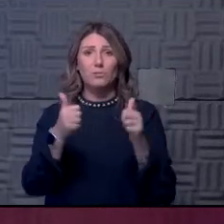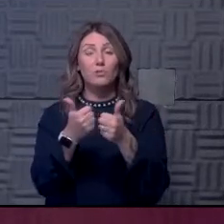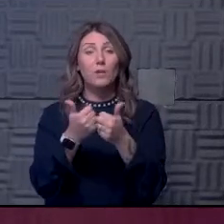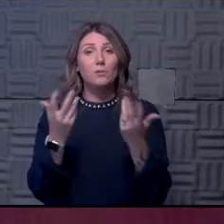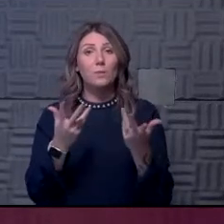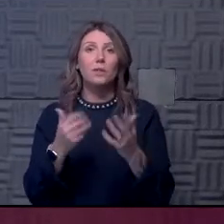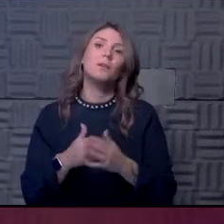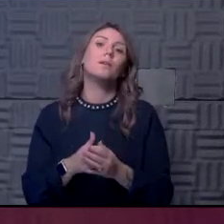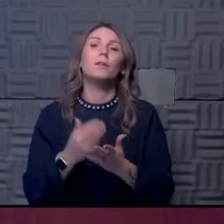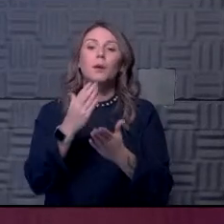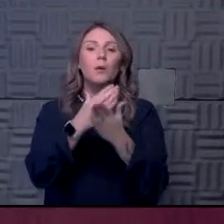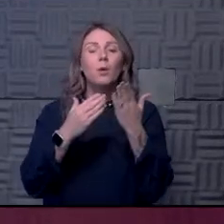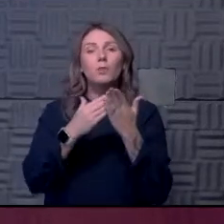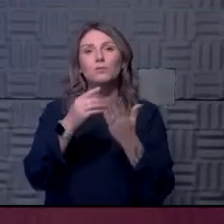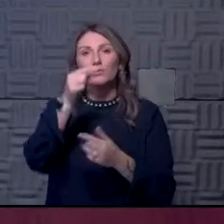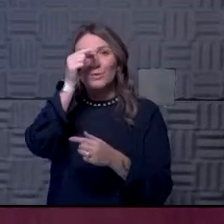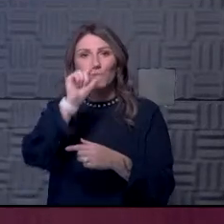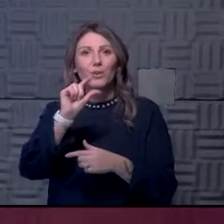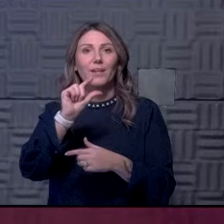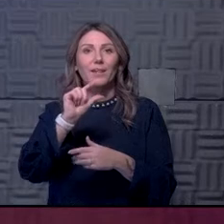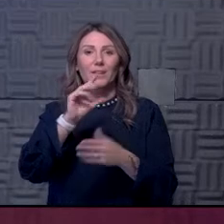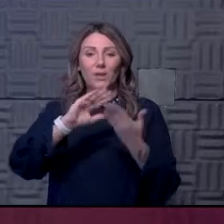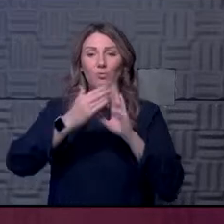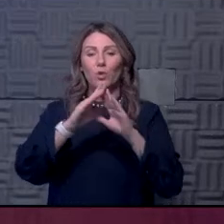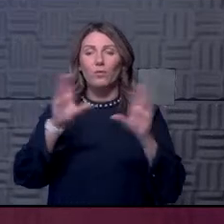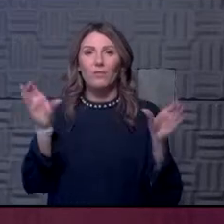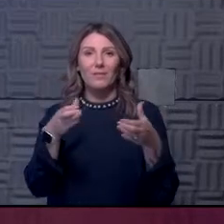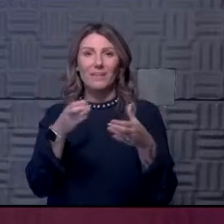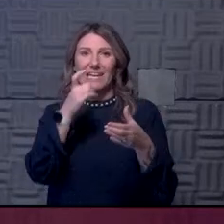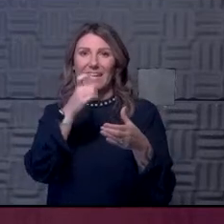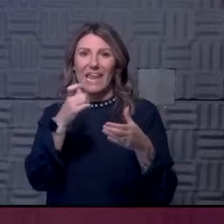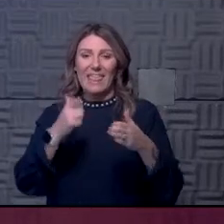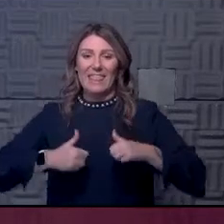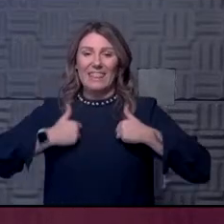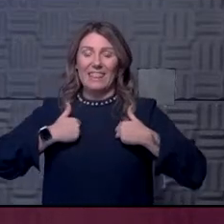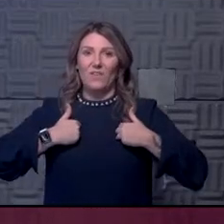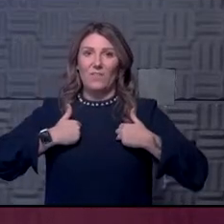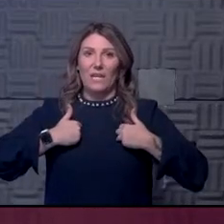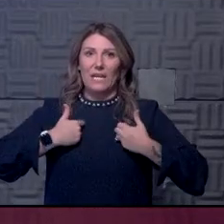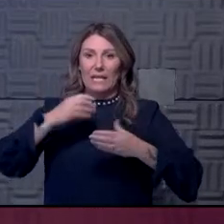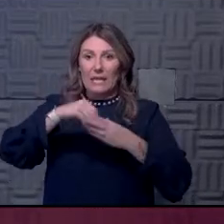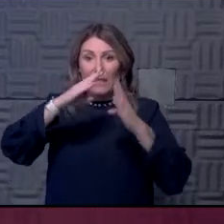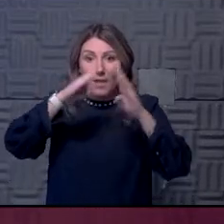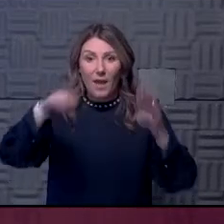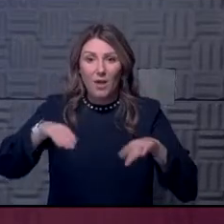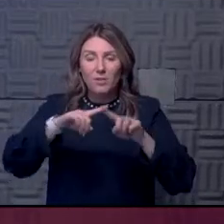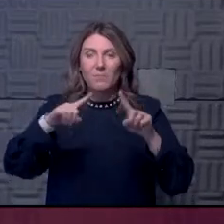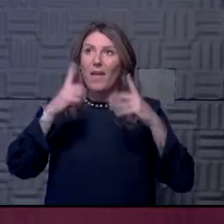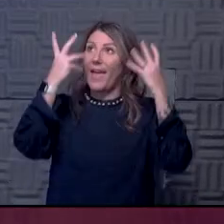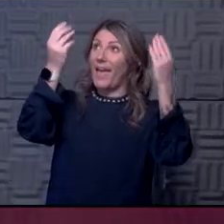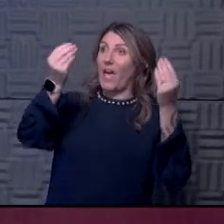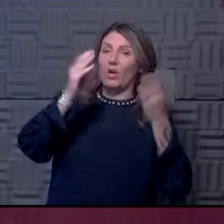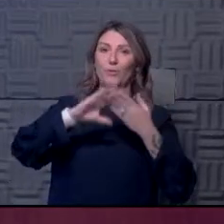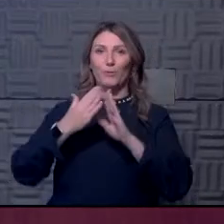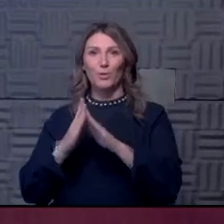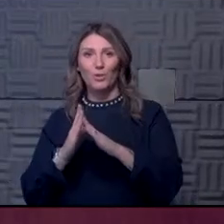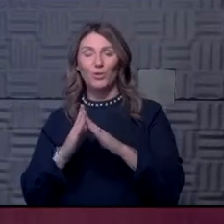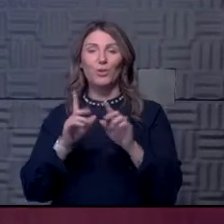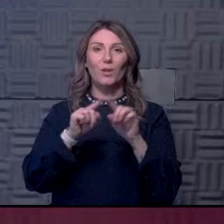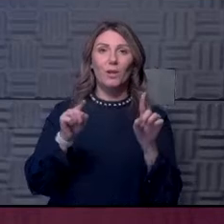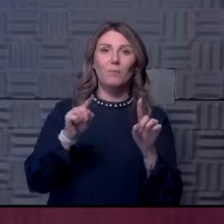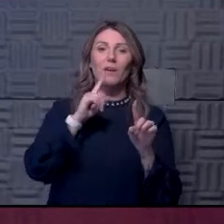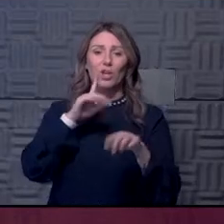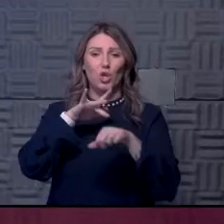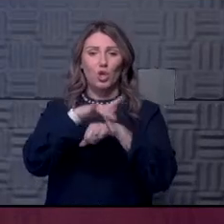is, uh, portions of the Greek community that aren't living in those houses, but actually live out in the community itself. But quite honestly, since, uh, sort of early in the